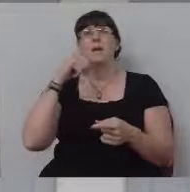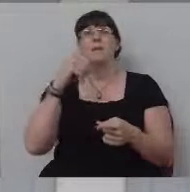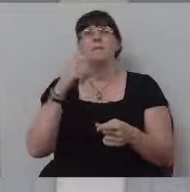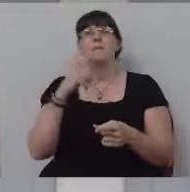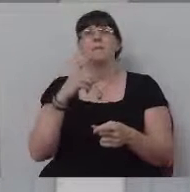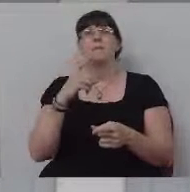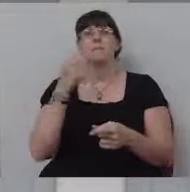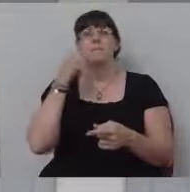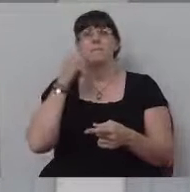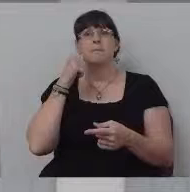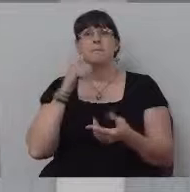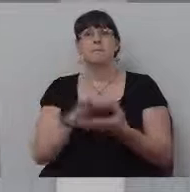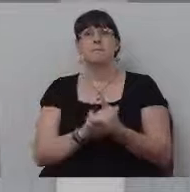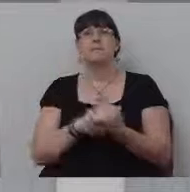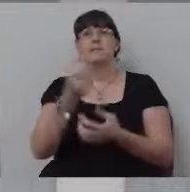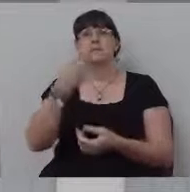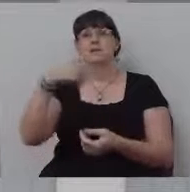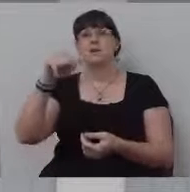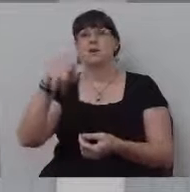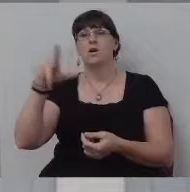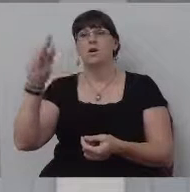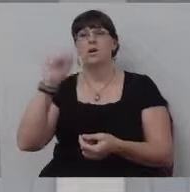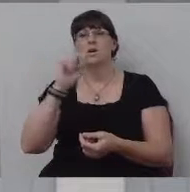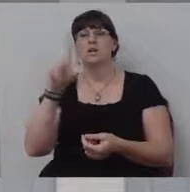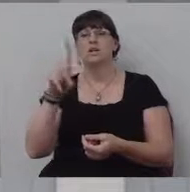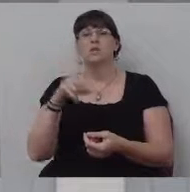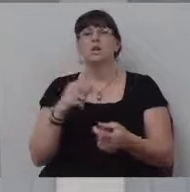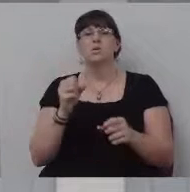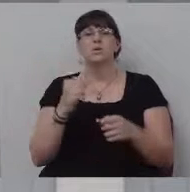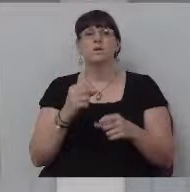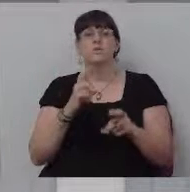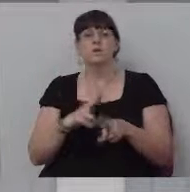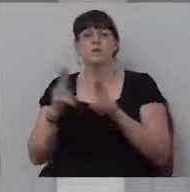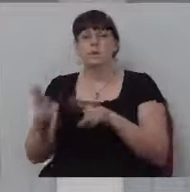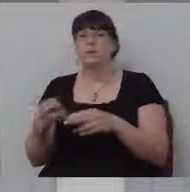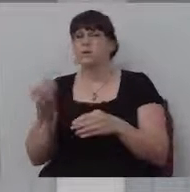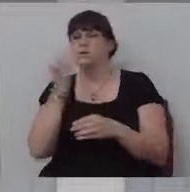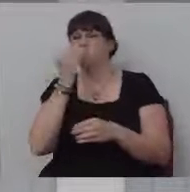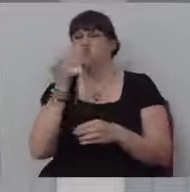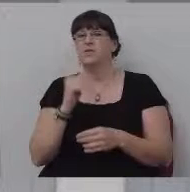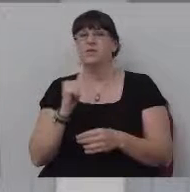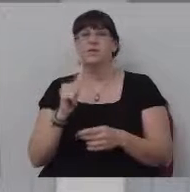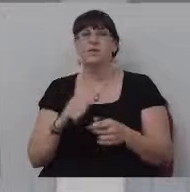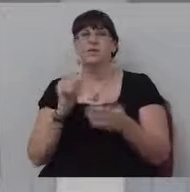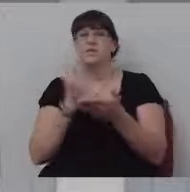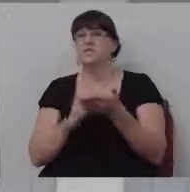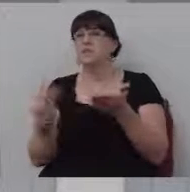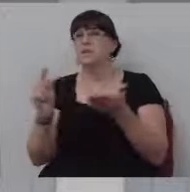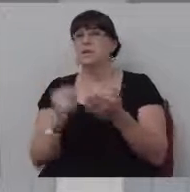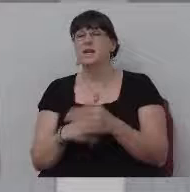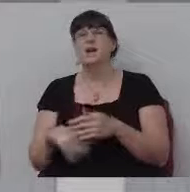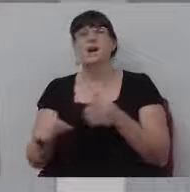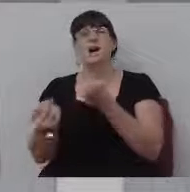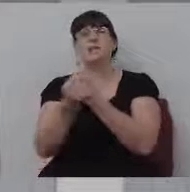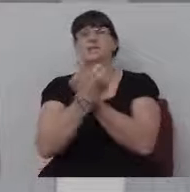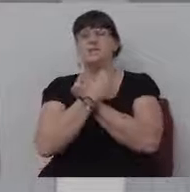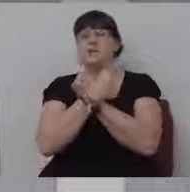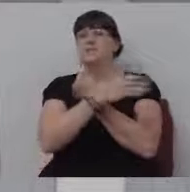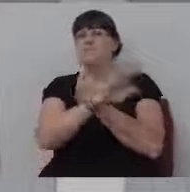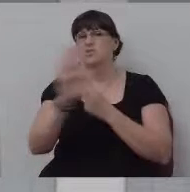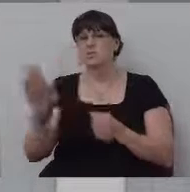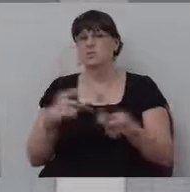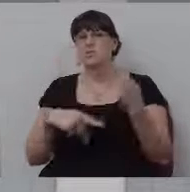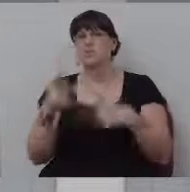every week. Brother and sister Turner, they would fix this stuff to fix me things to eat. I loved those people. couldn't wait to get back to my little